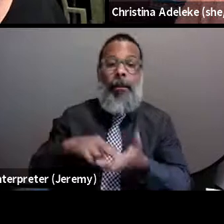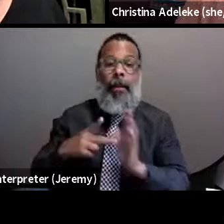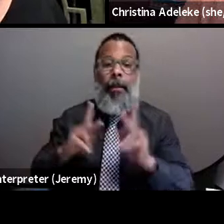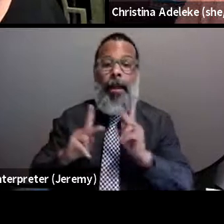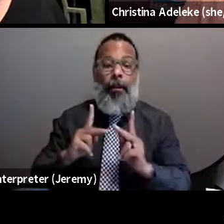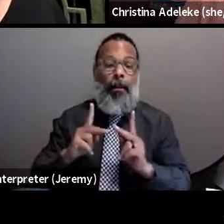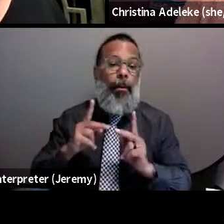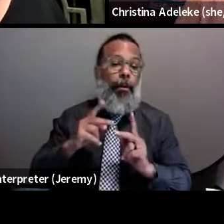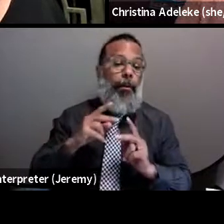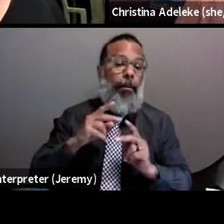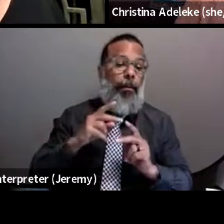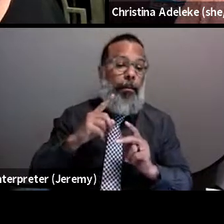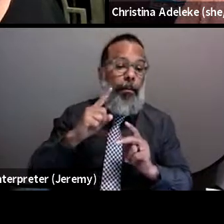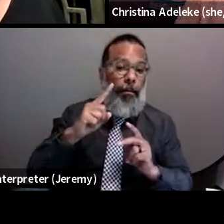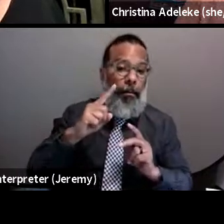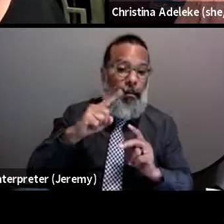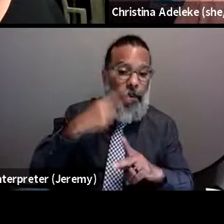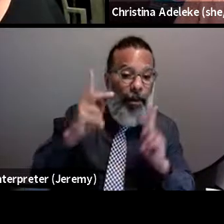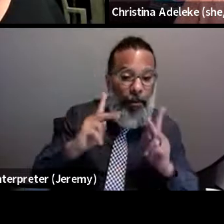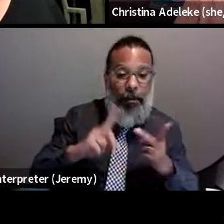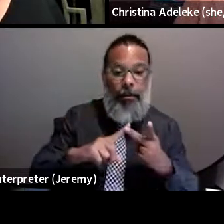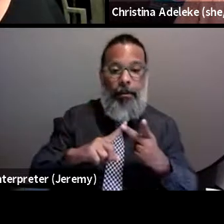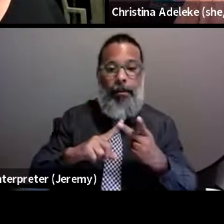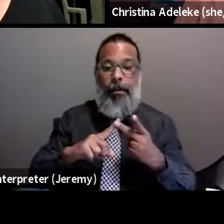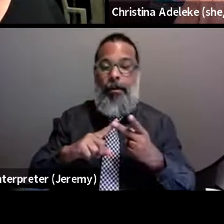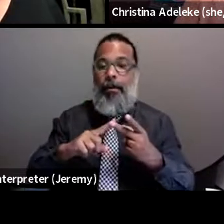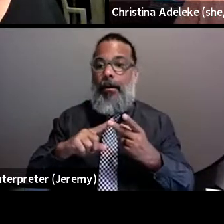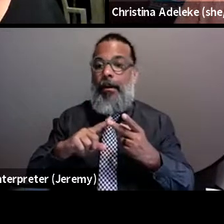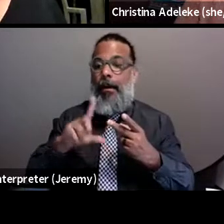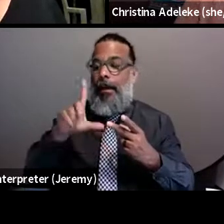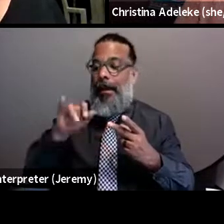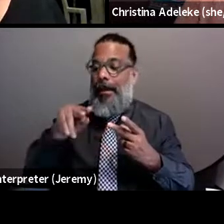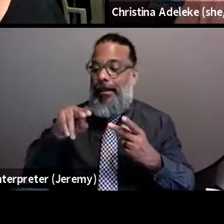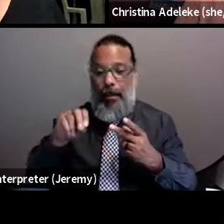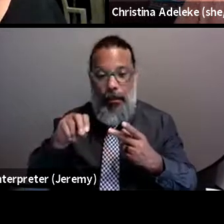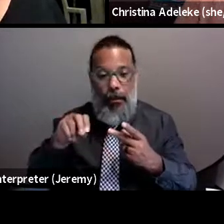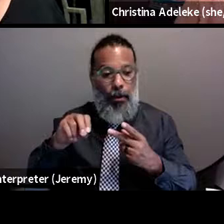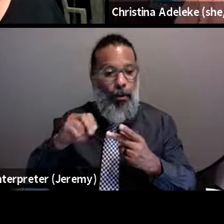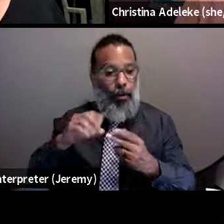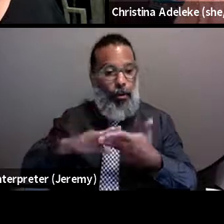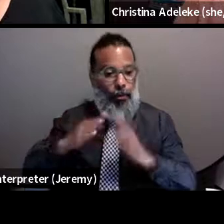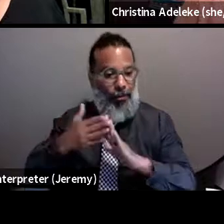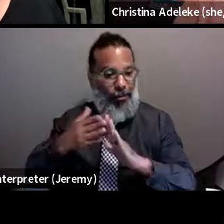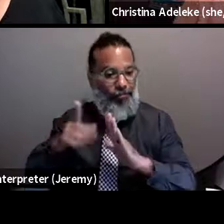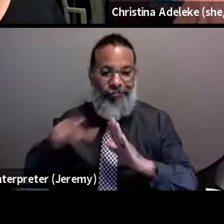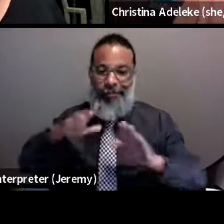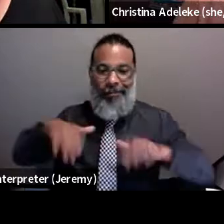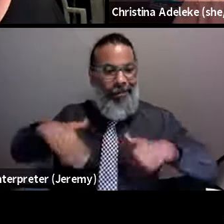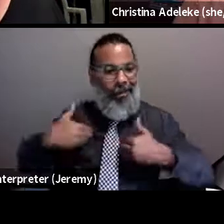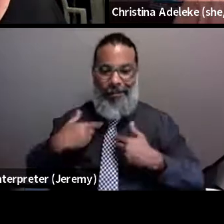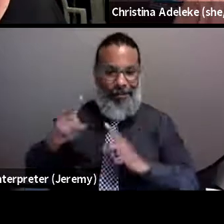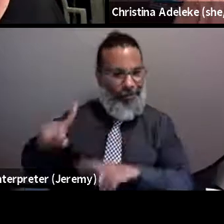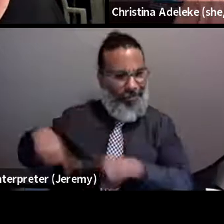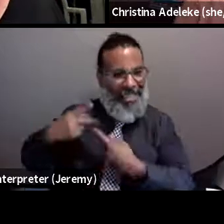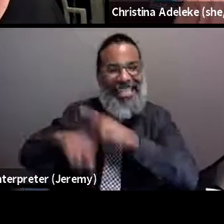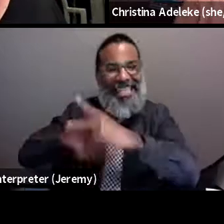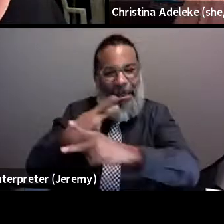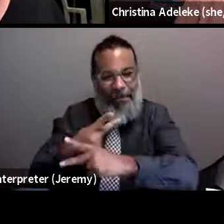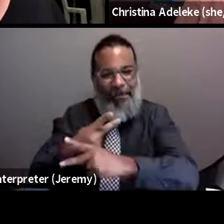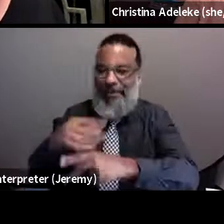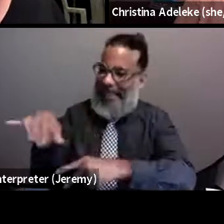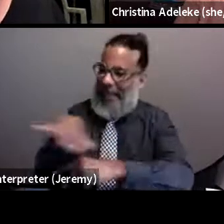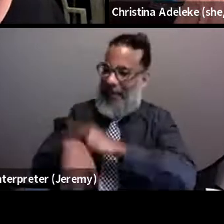communities have no, have not have like the same kind of access, or the same quality of care